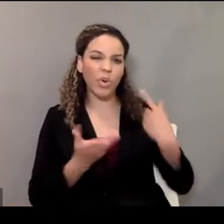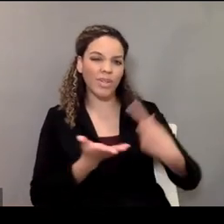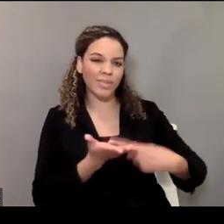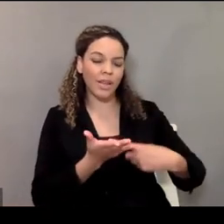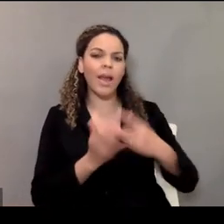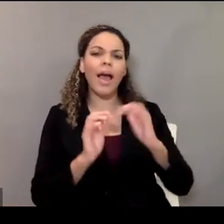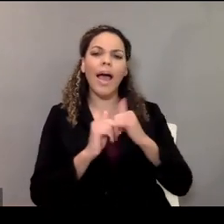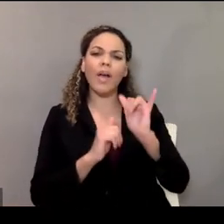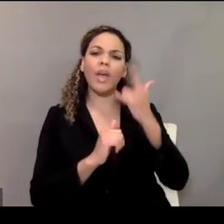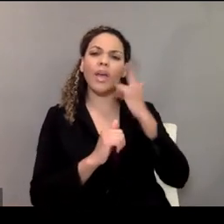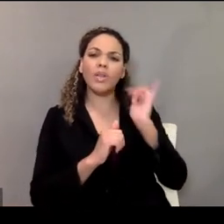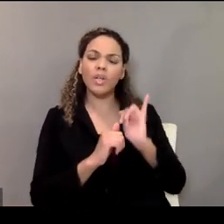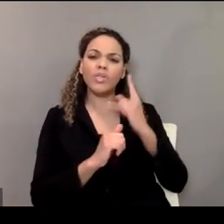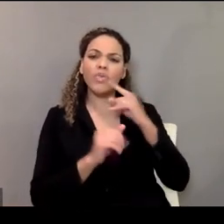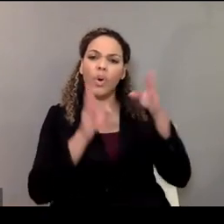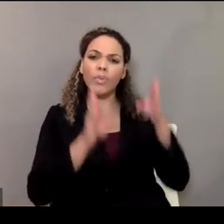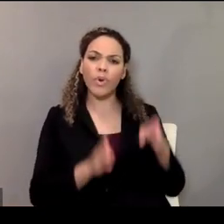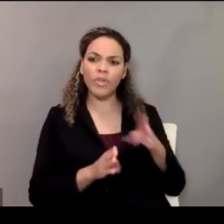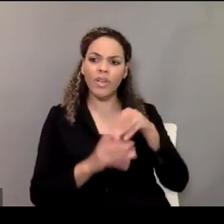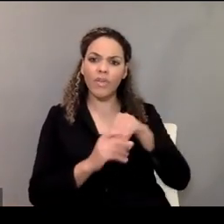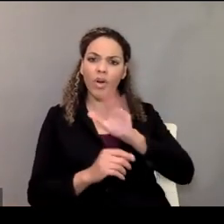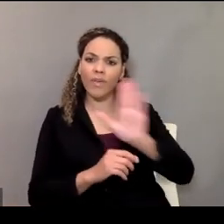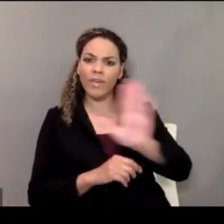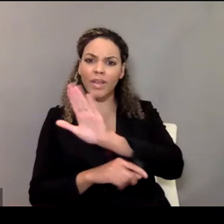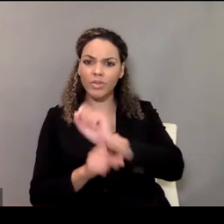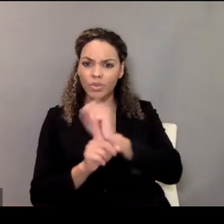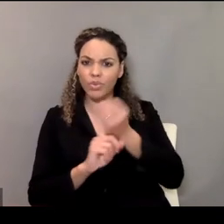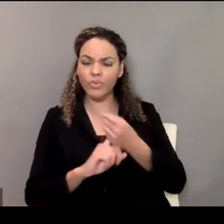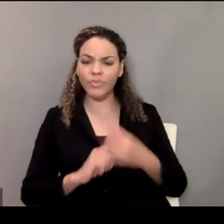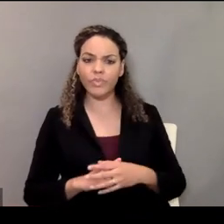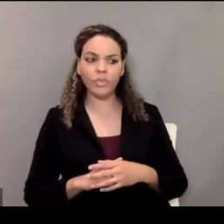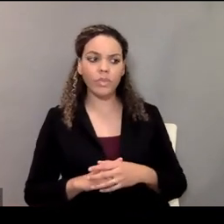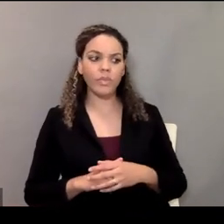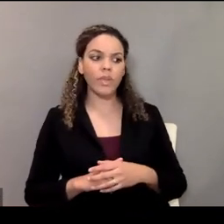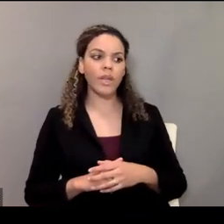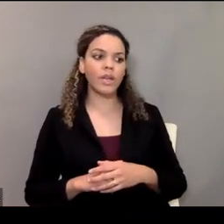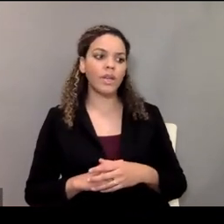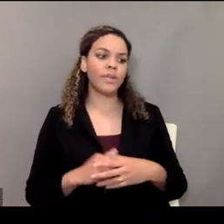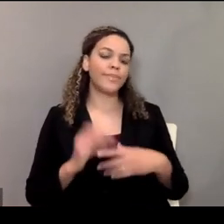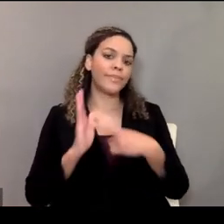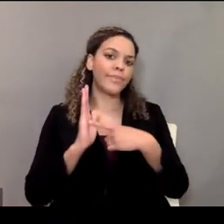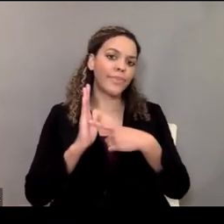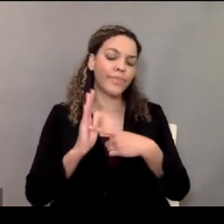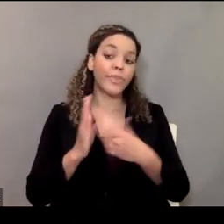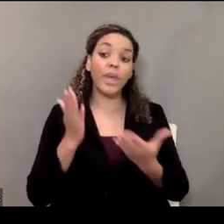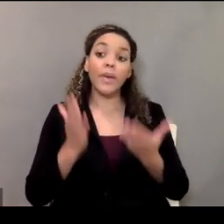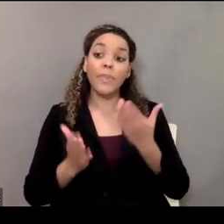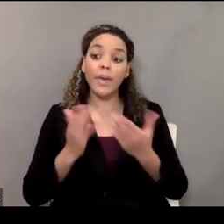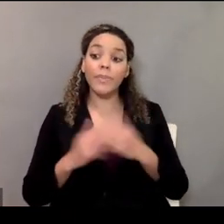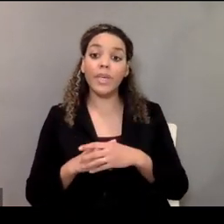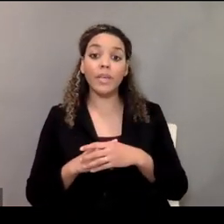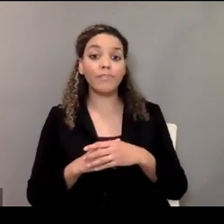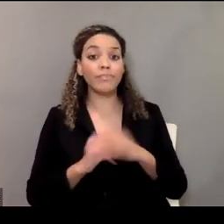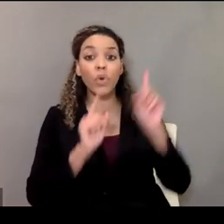that might look for a person in their situation. You may pick something like getting